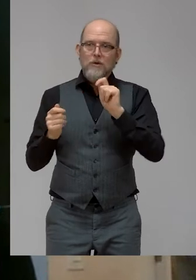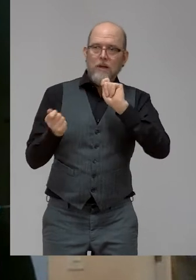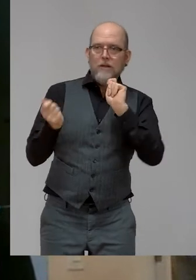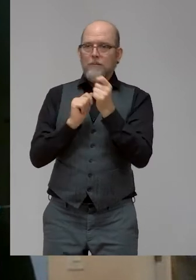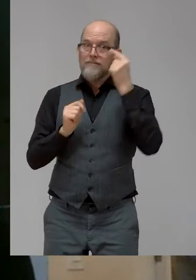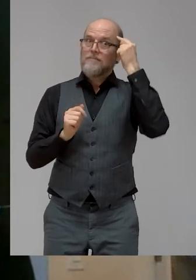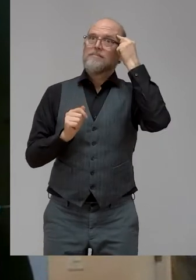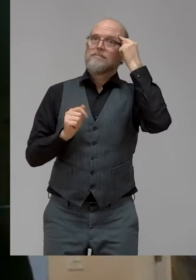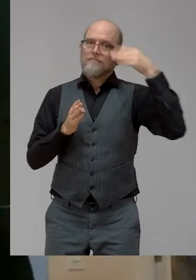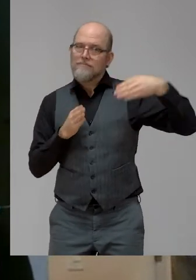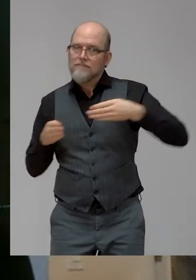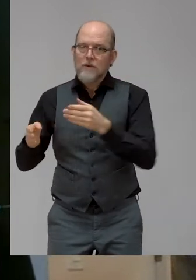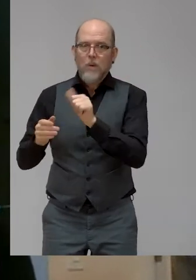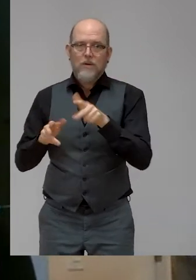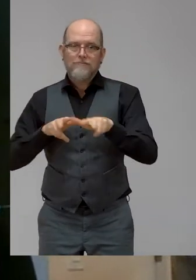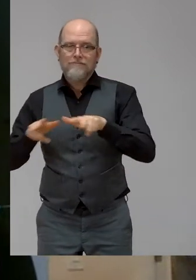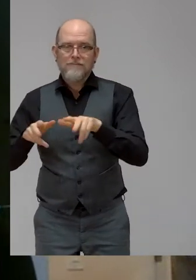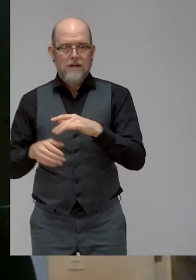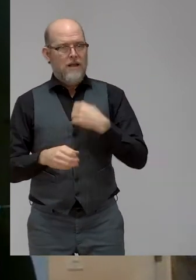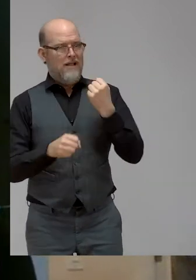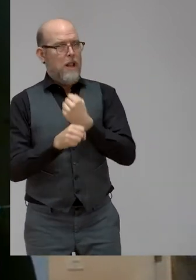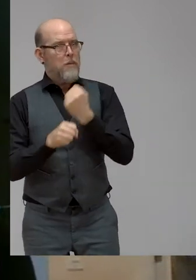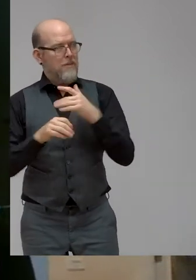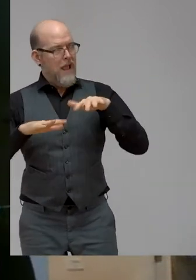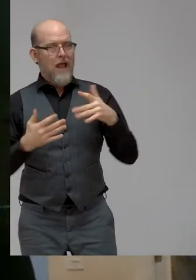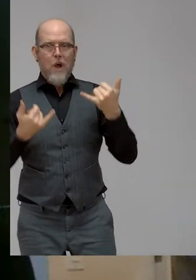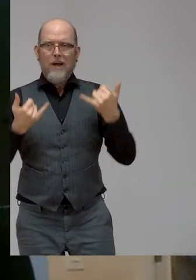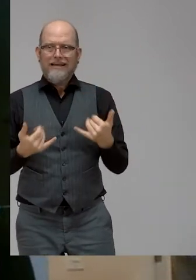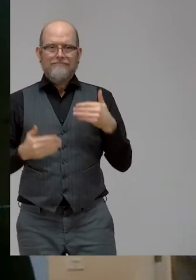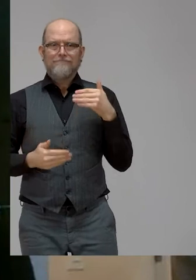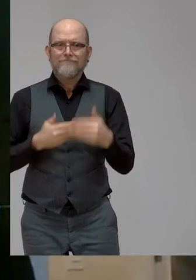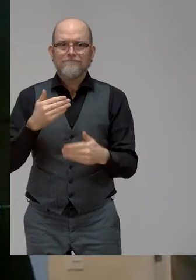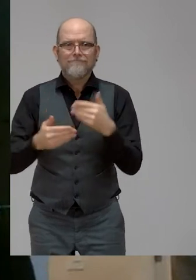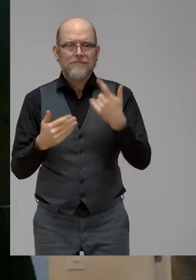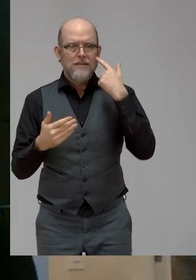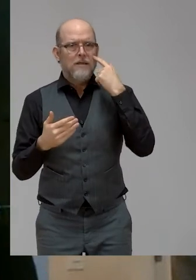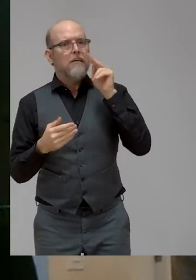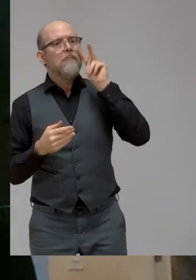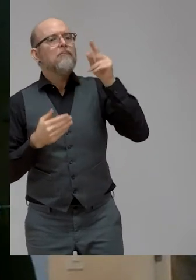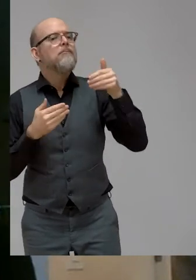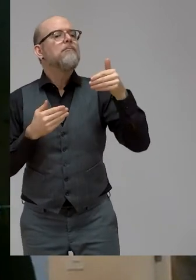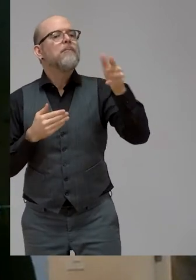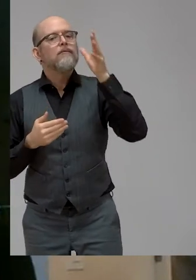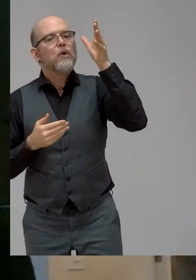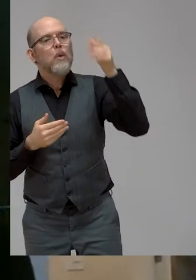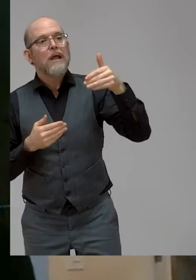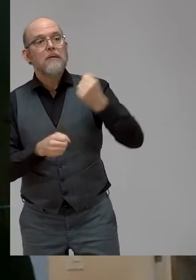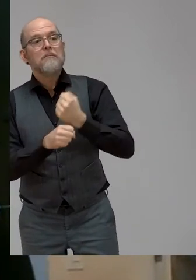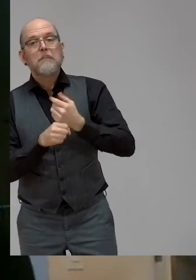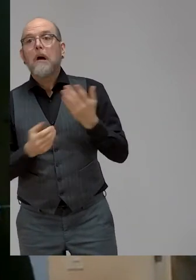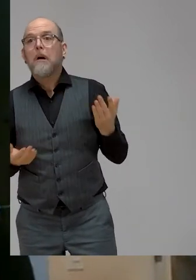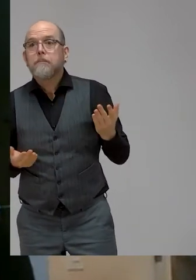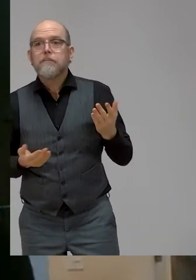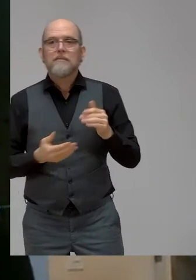how we work now and what the future of work will look like. And it has perhaps